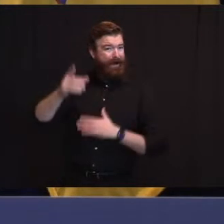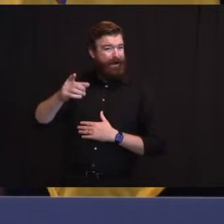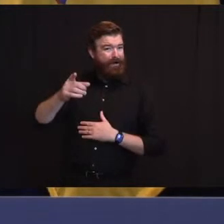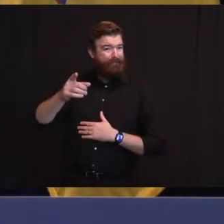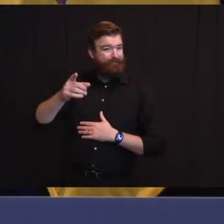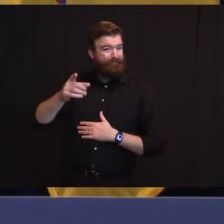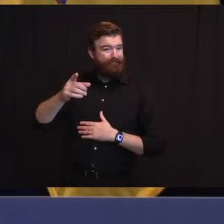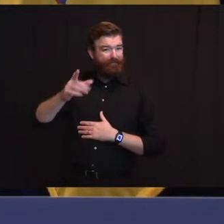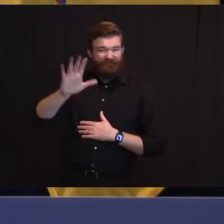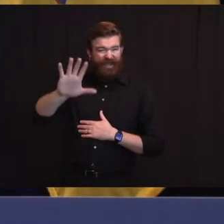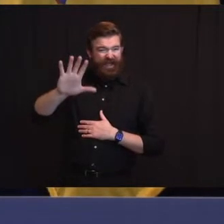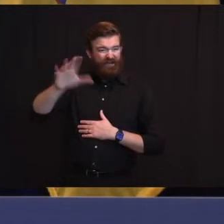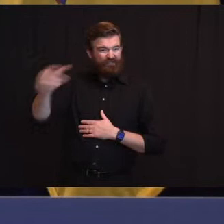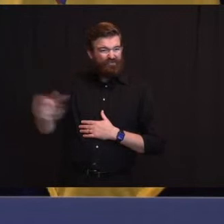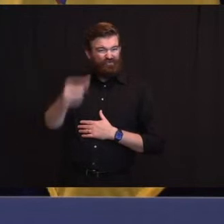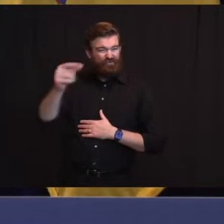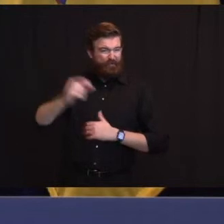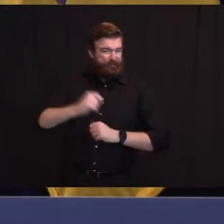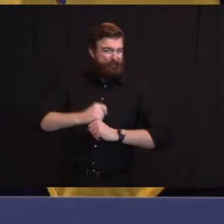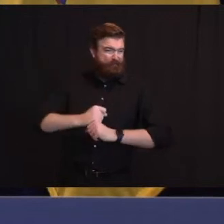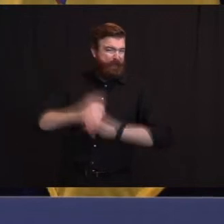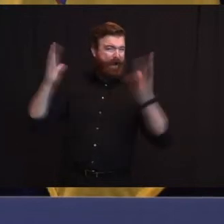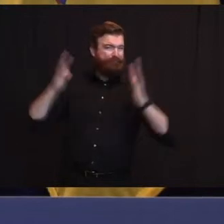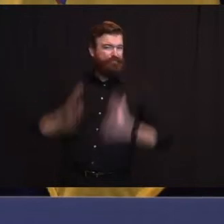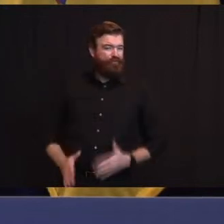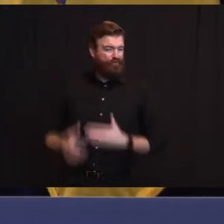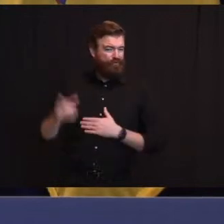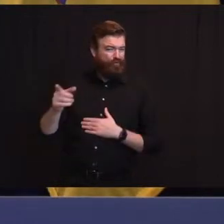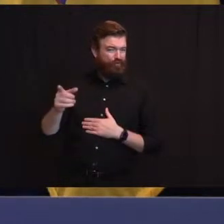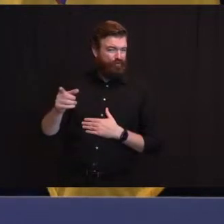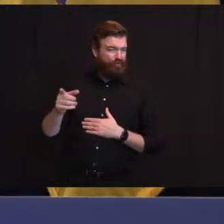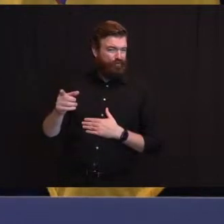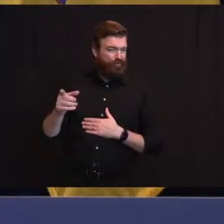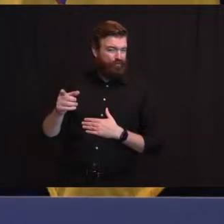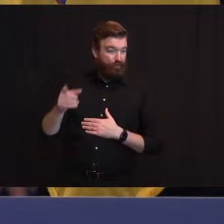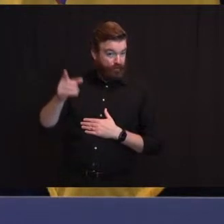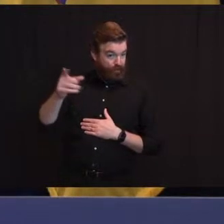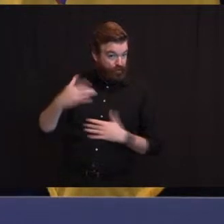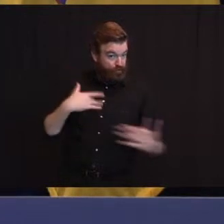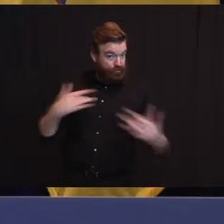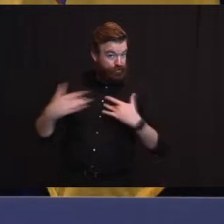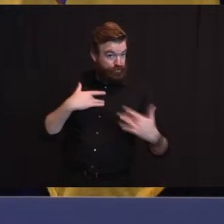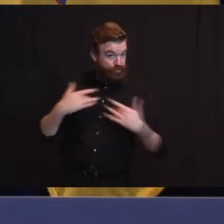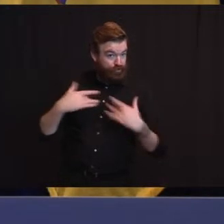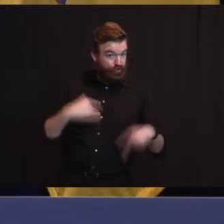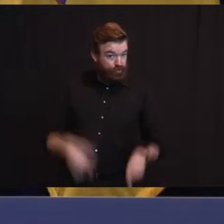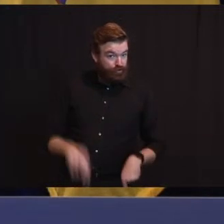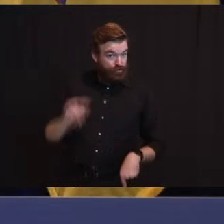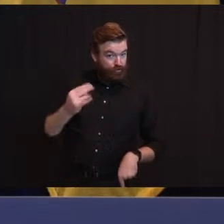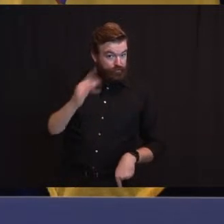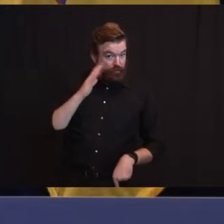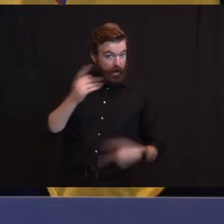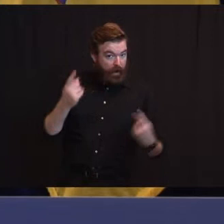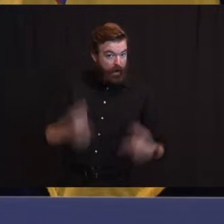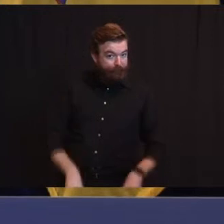I literally just got a text from Jared saying if any homeland security, he's doing daycare for his son, Jack, so if any homelands, I suspect we'll hear